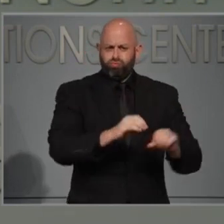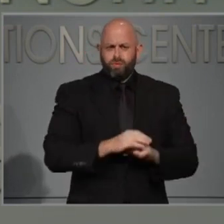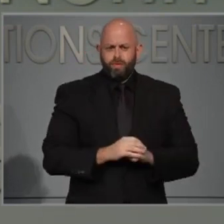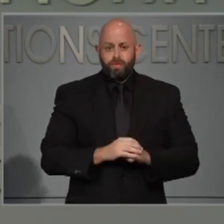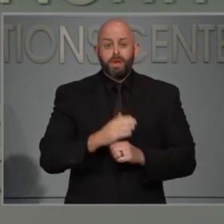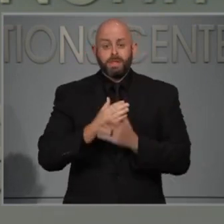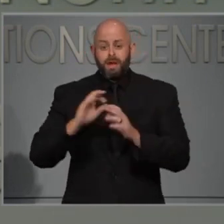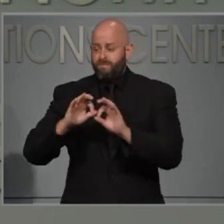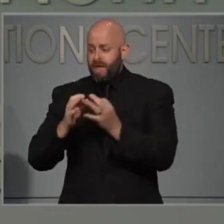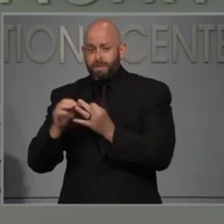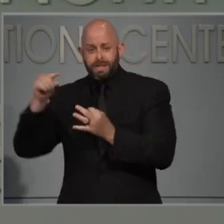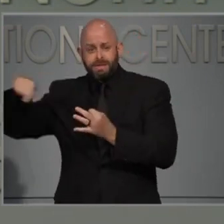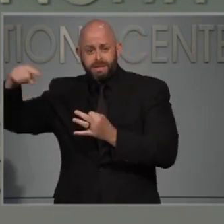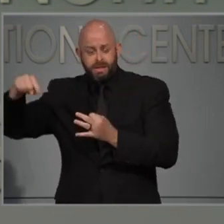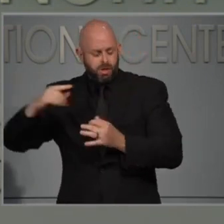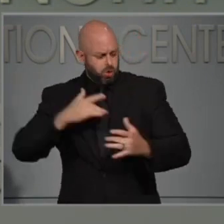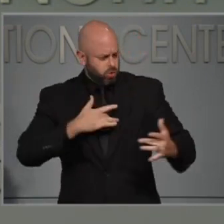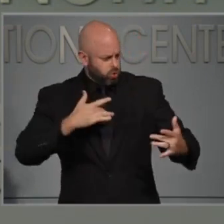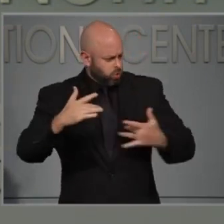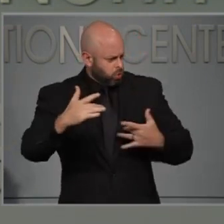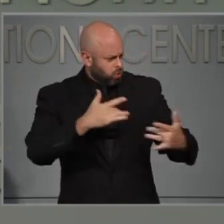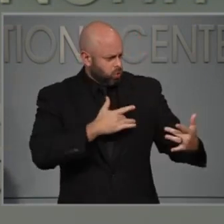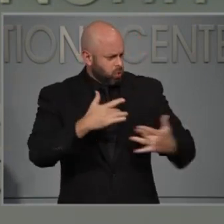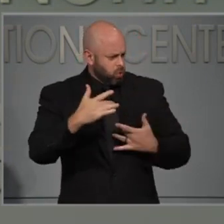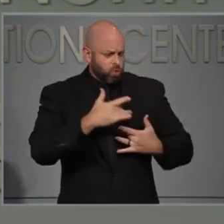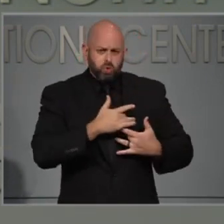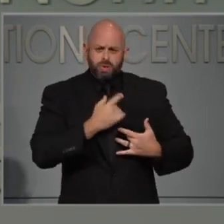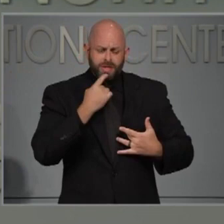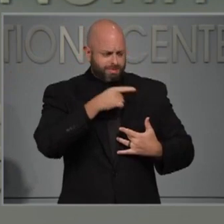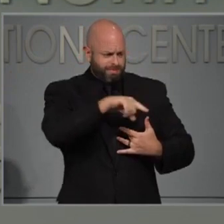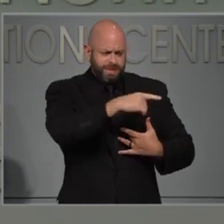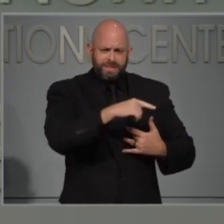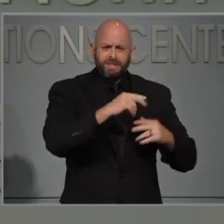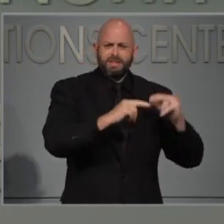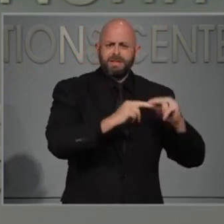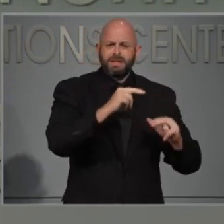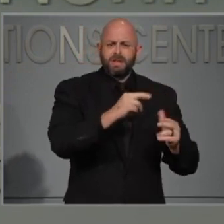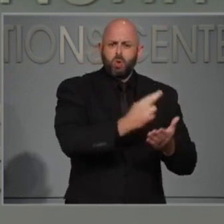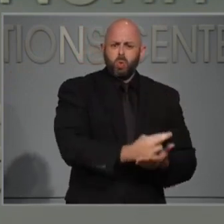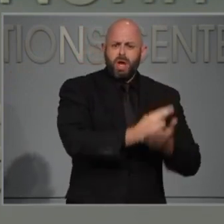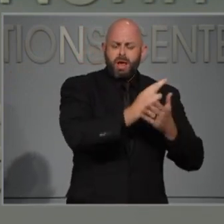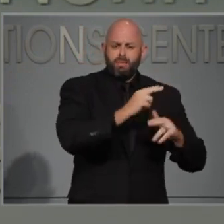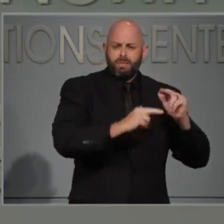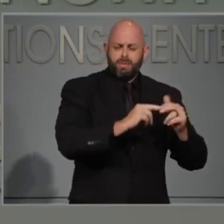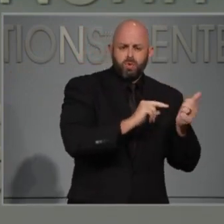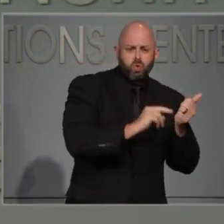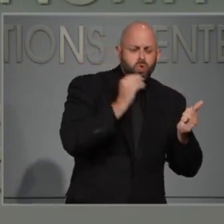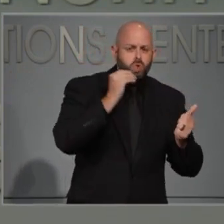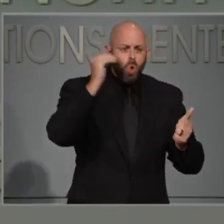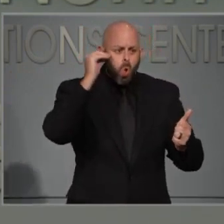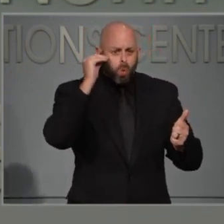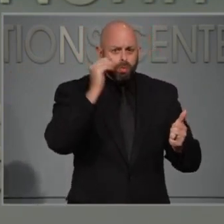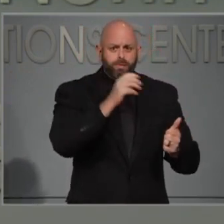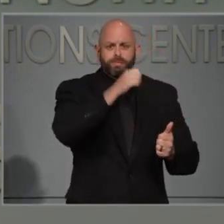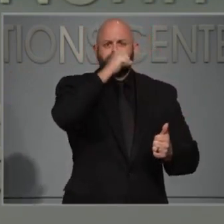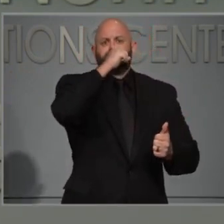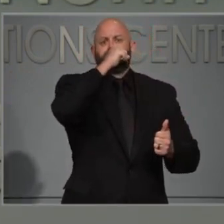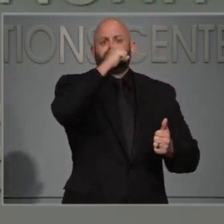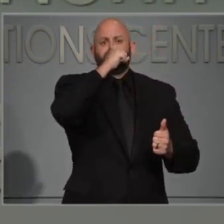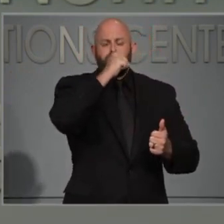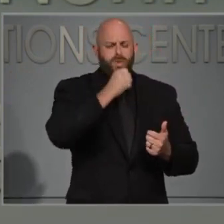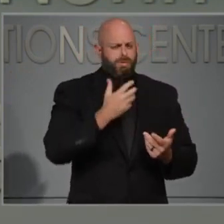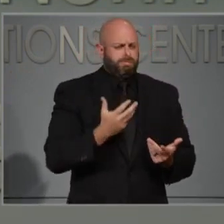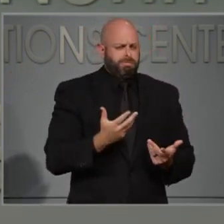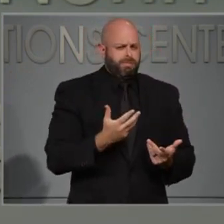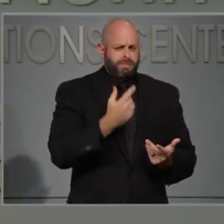loved ones, and they've said that the facilities are not saying whether those facilities are even testing residents and staff. I've asked